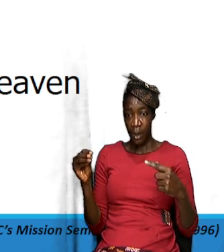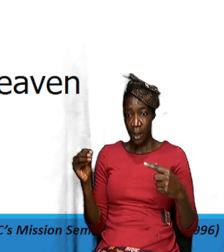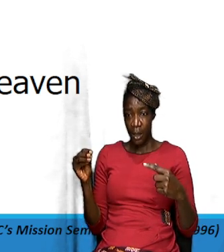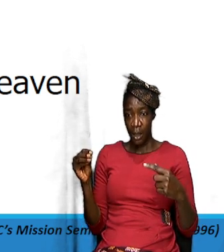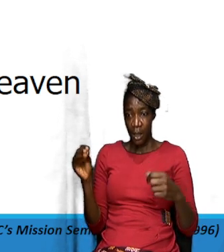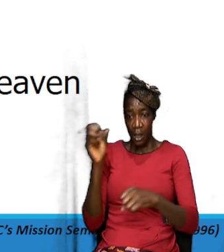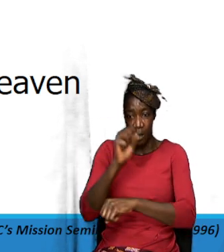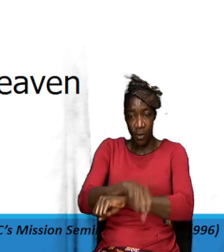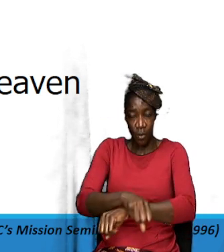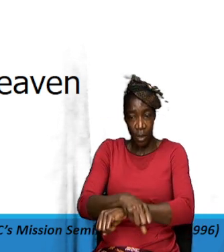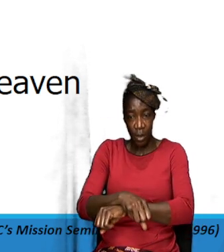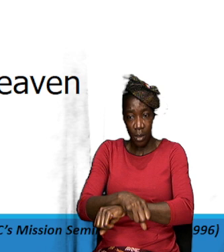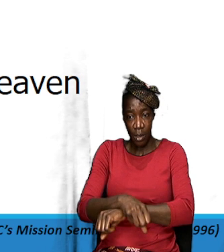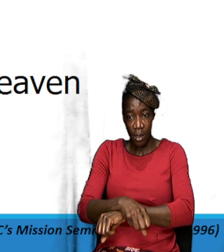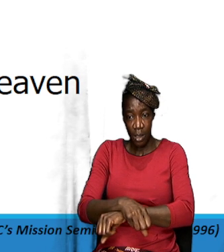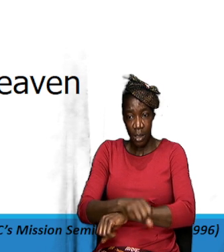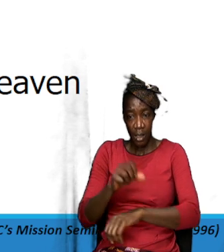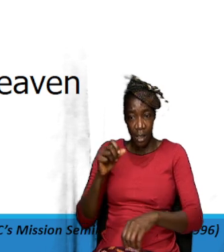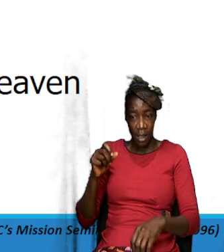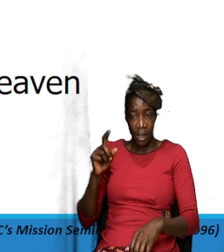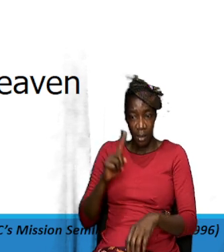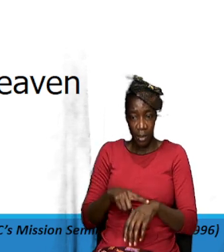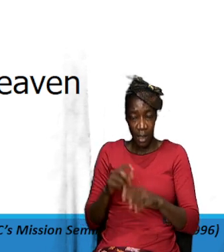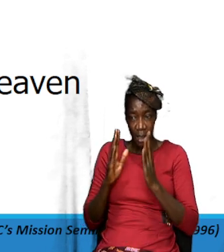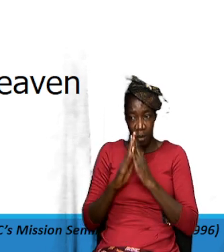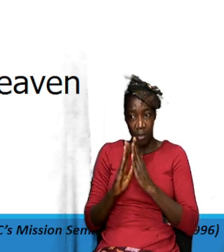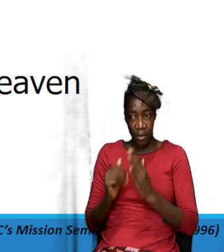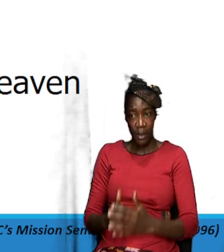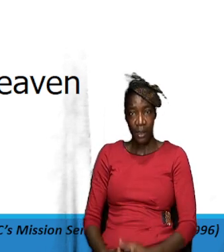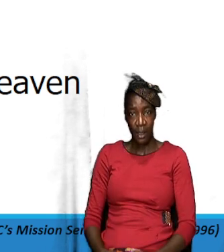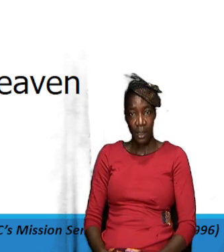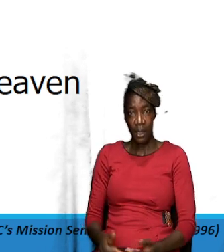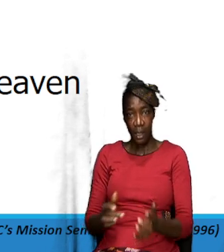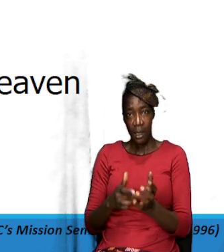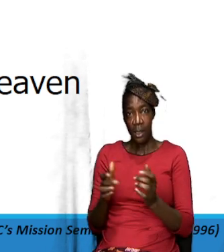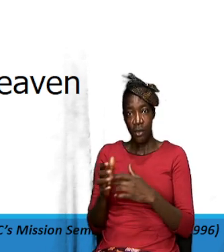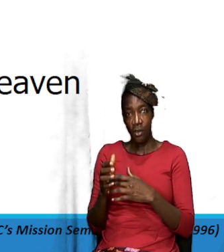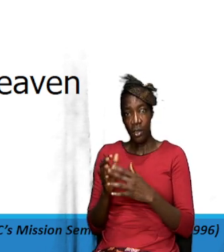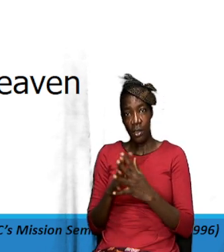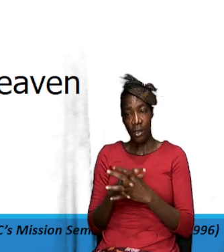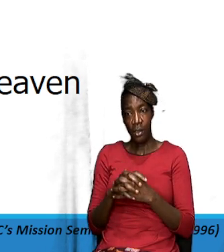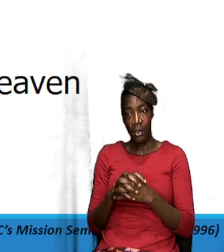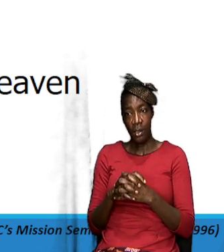you know he would spend time in prayer Jesus would have